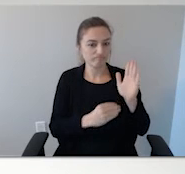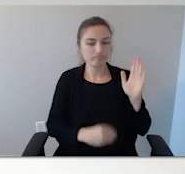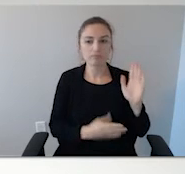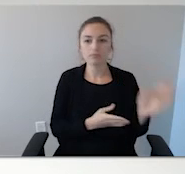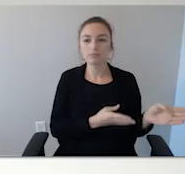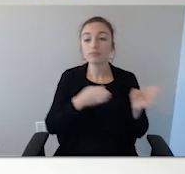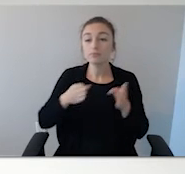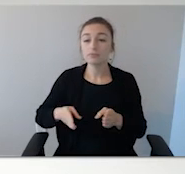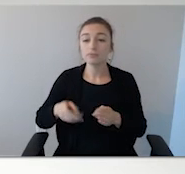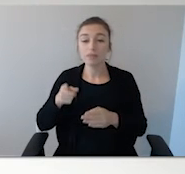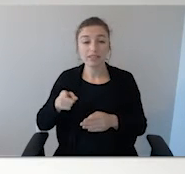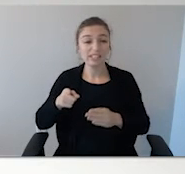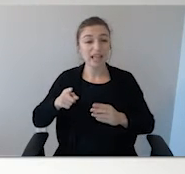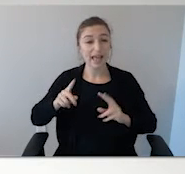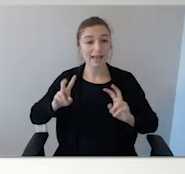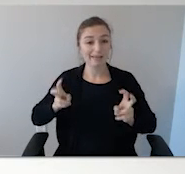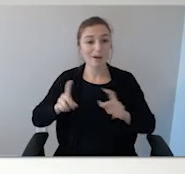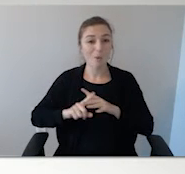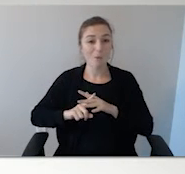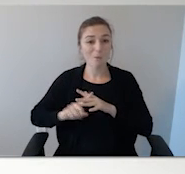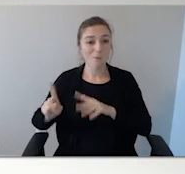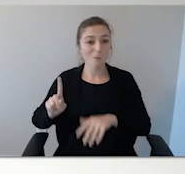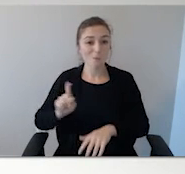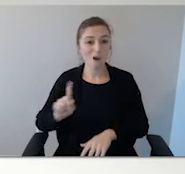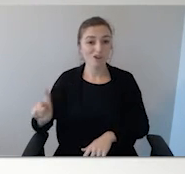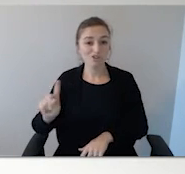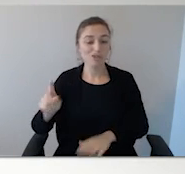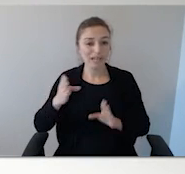This is a wandering plan from the National Autism Association.